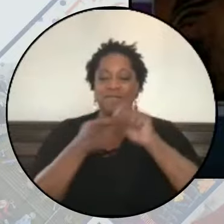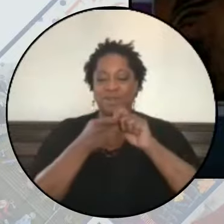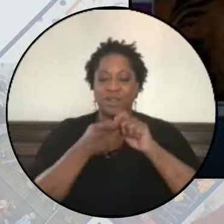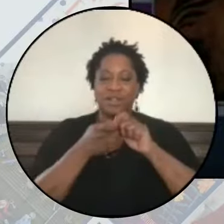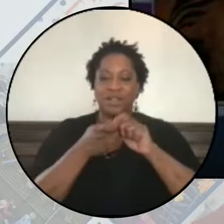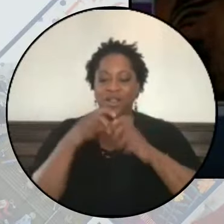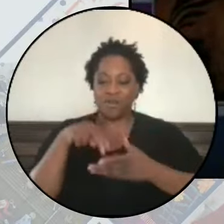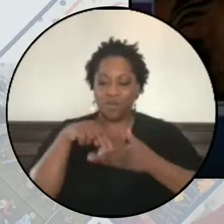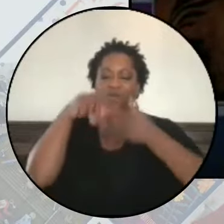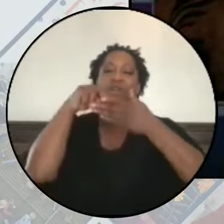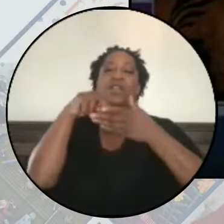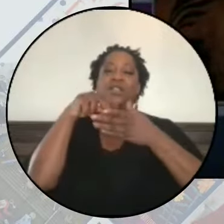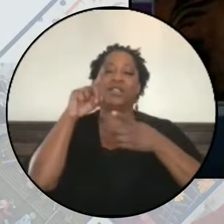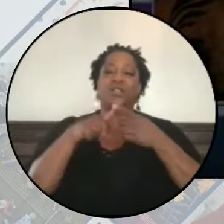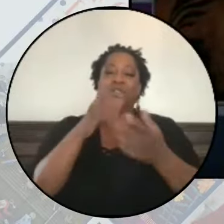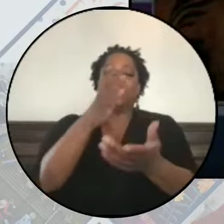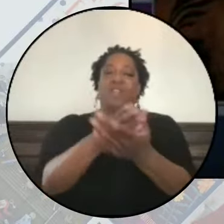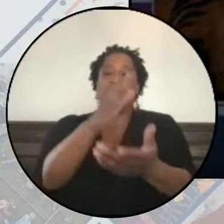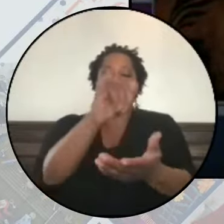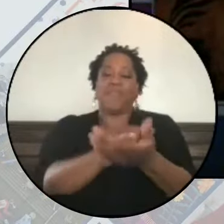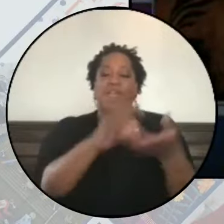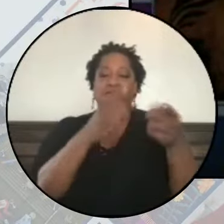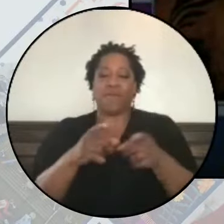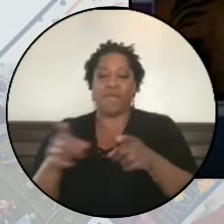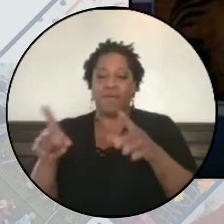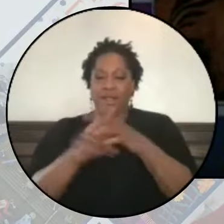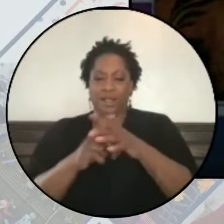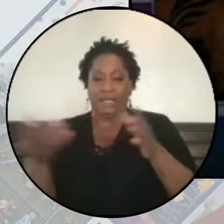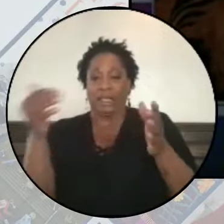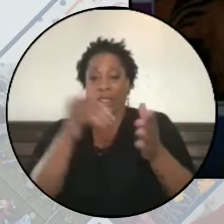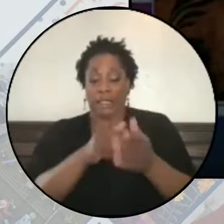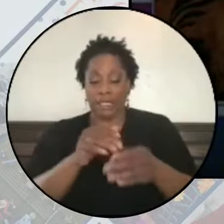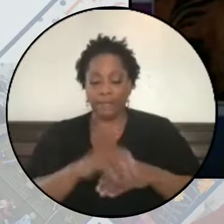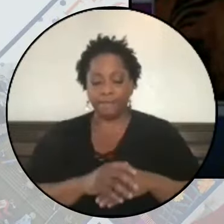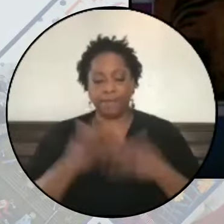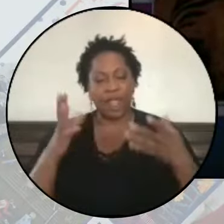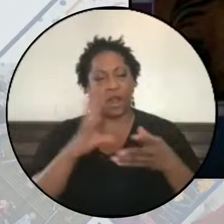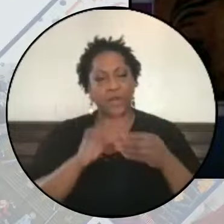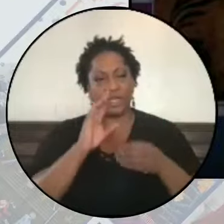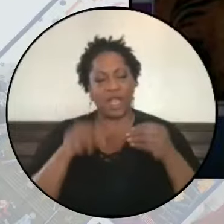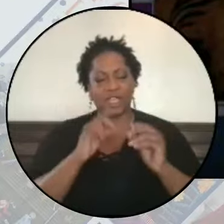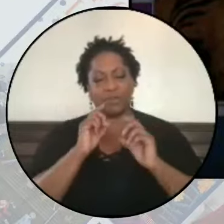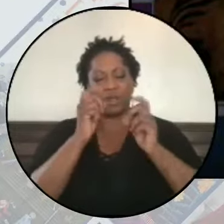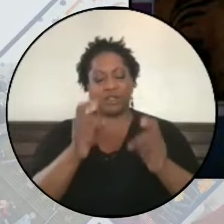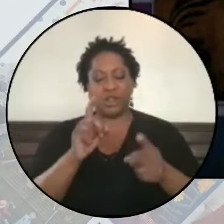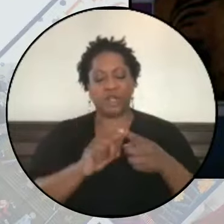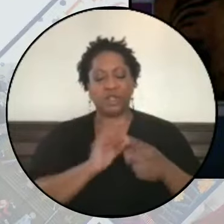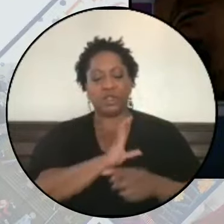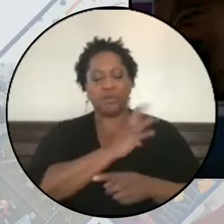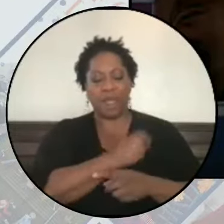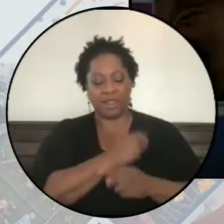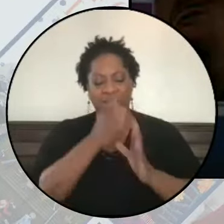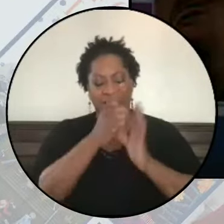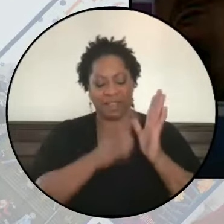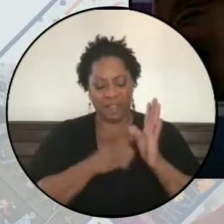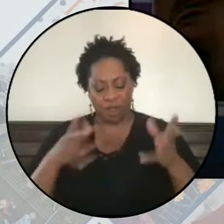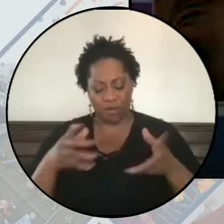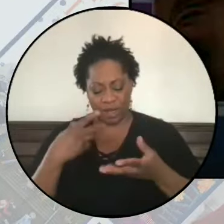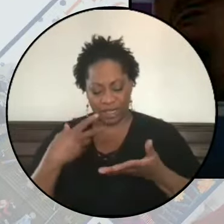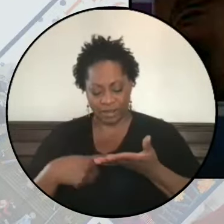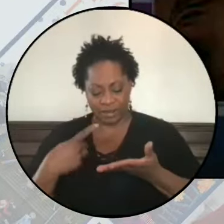really rising up to stopping that. I think I talked about donating to Palestine legal, but I,